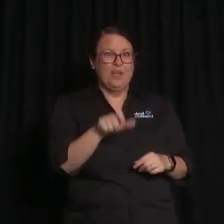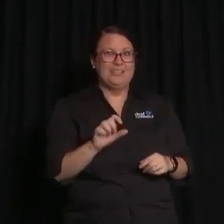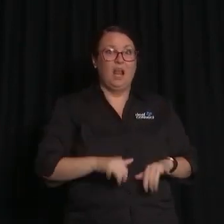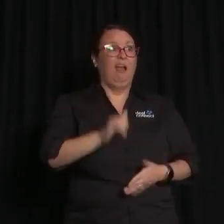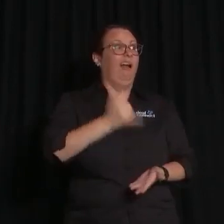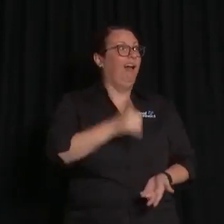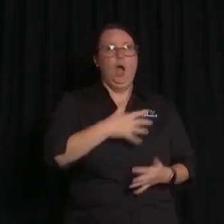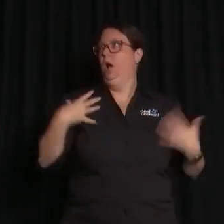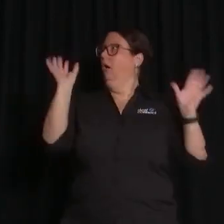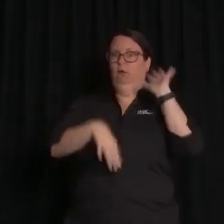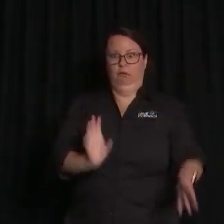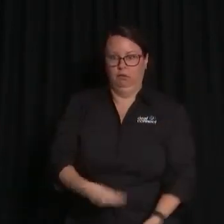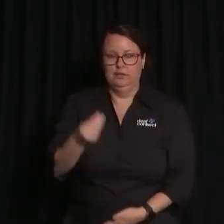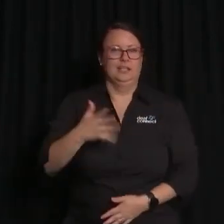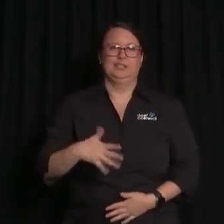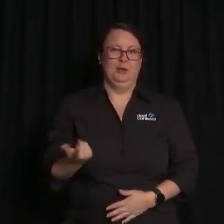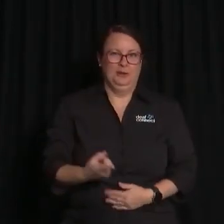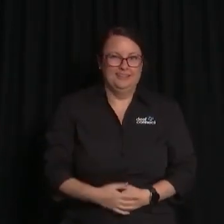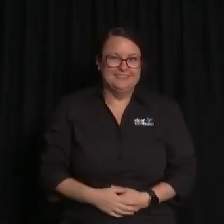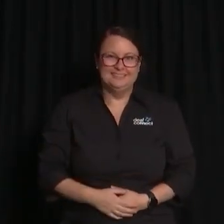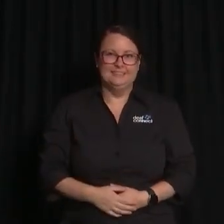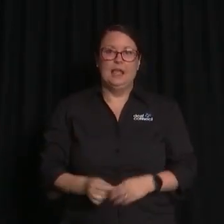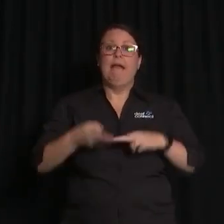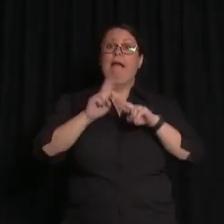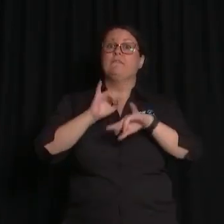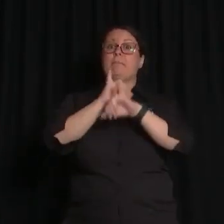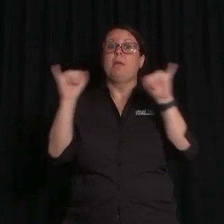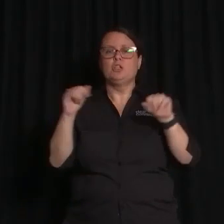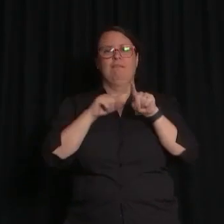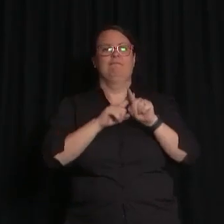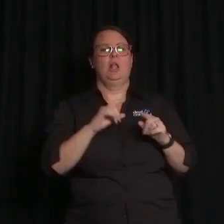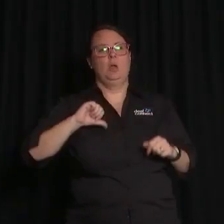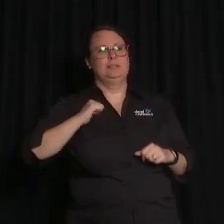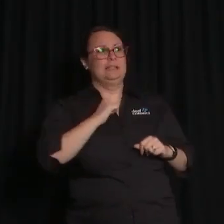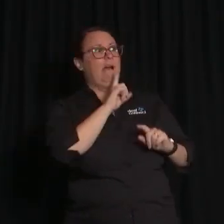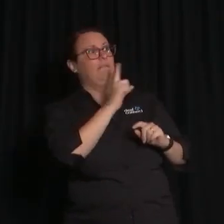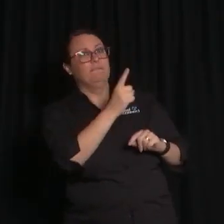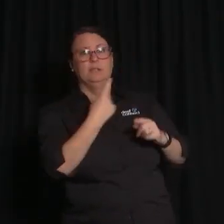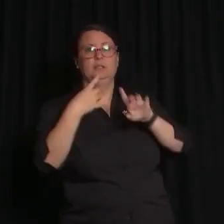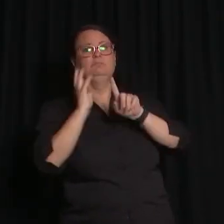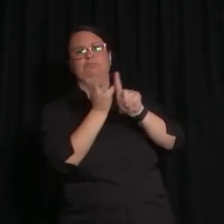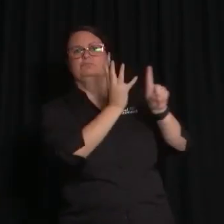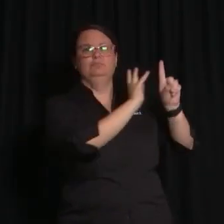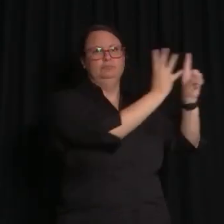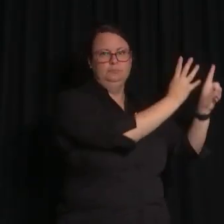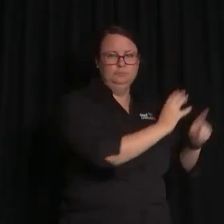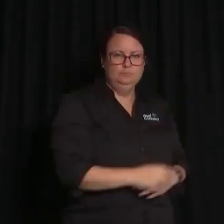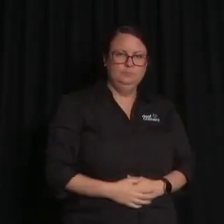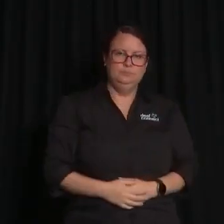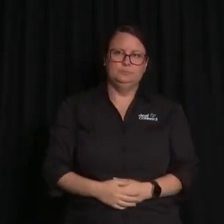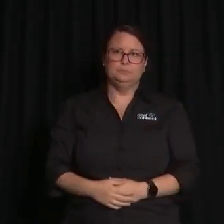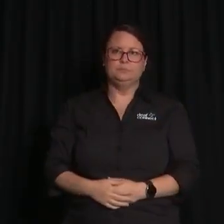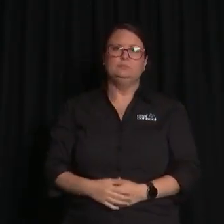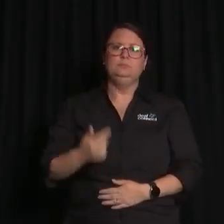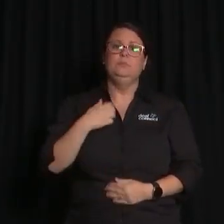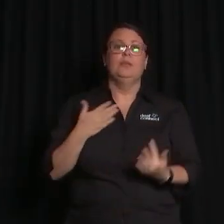And of course, follow the instructions of staff if there is an emergency. We also have several accessibility provisions in place for